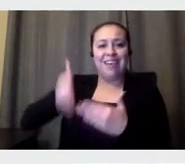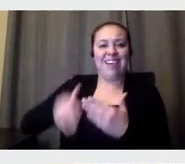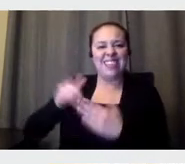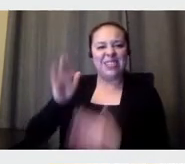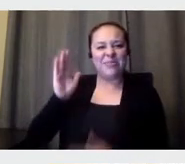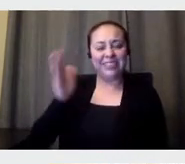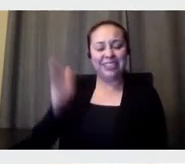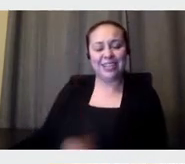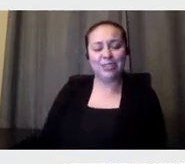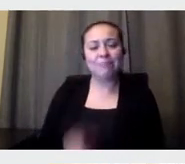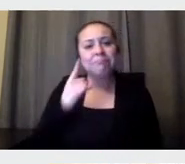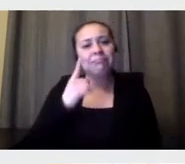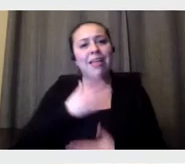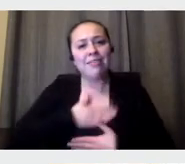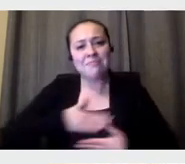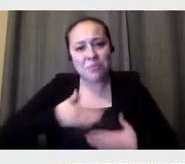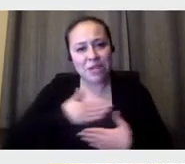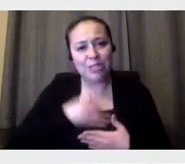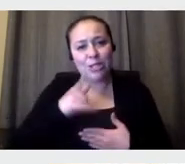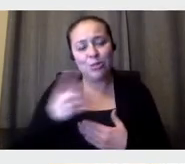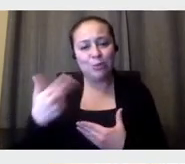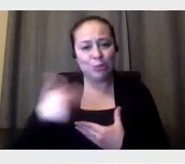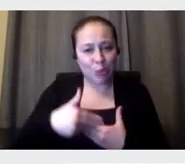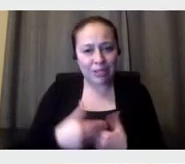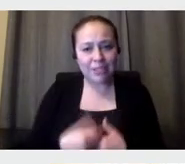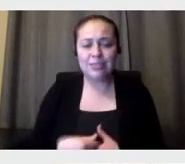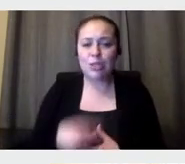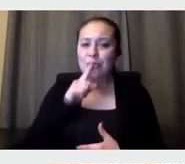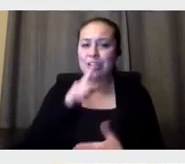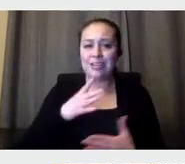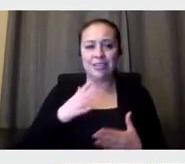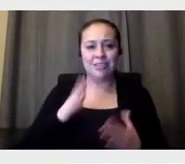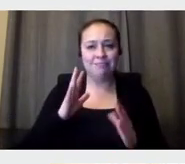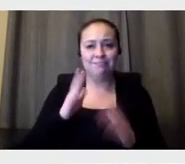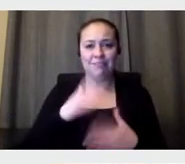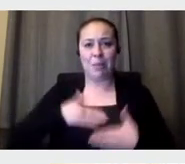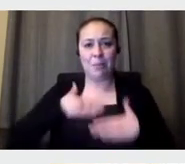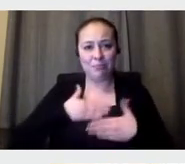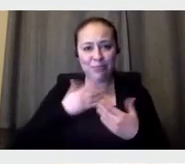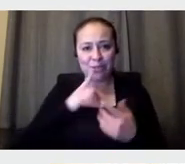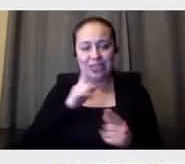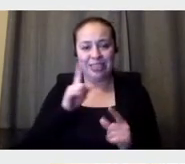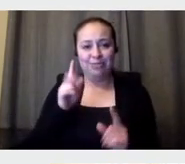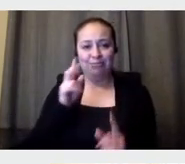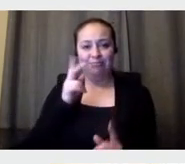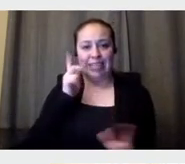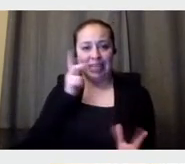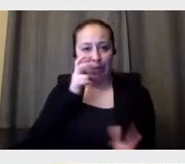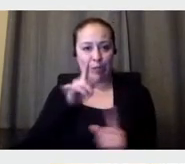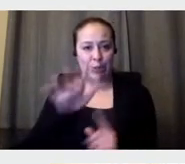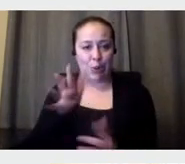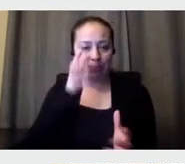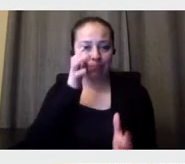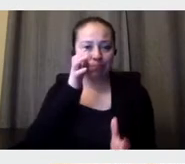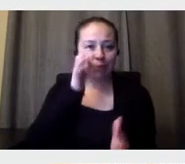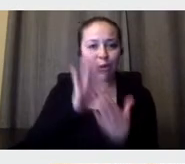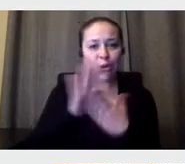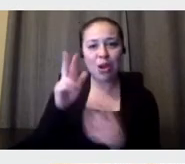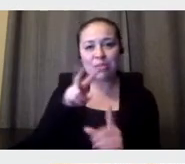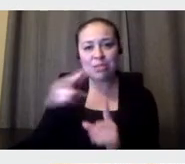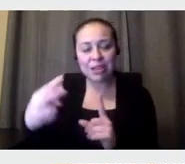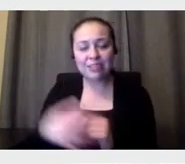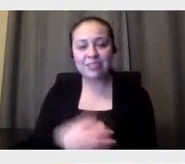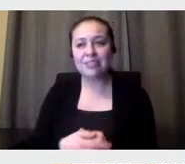you. Uh, very much appreciated, uh, hearing your perspective. And we're so grateful here in the Vignelli Center for Design